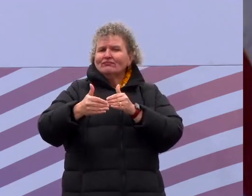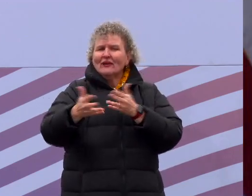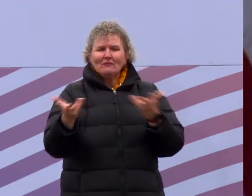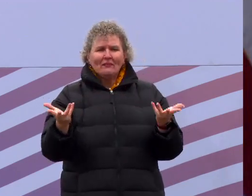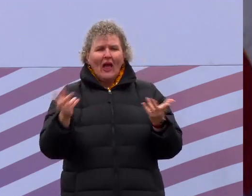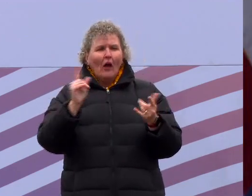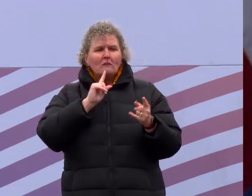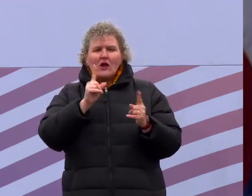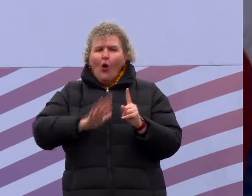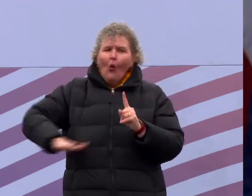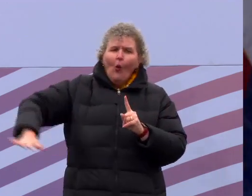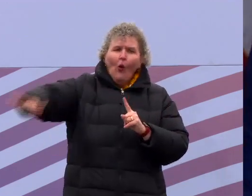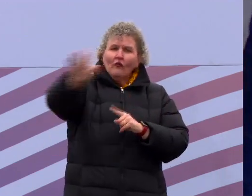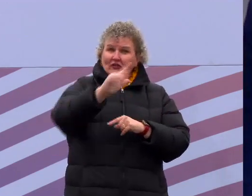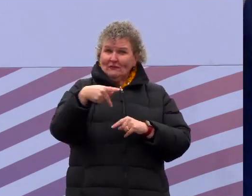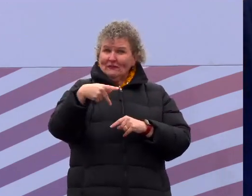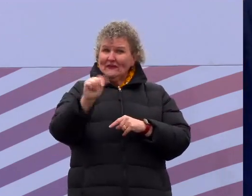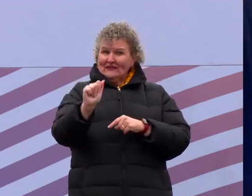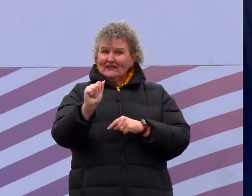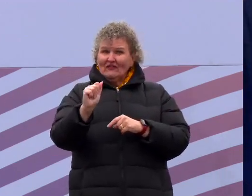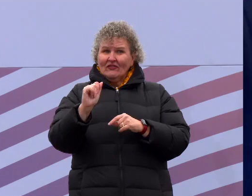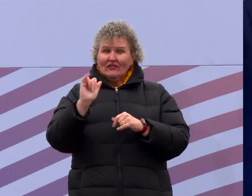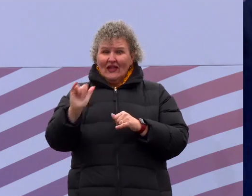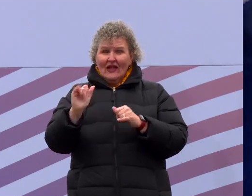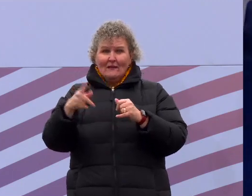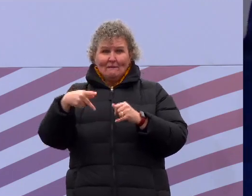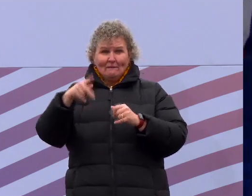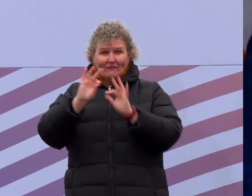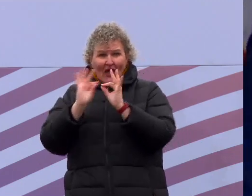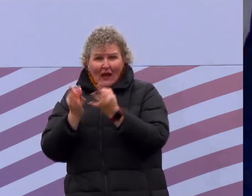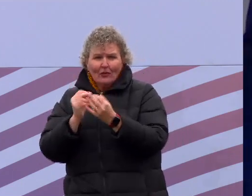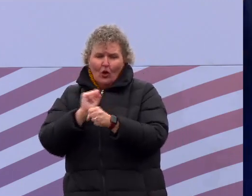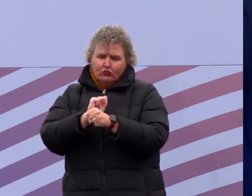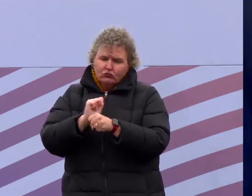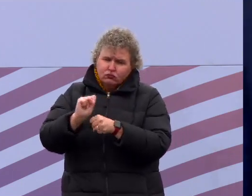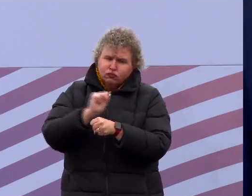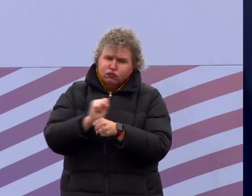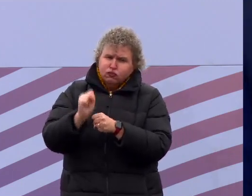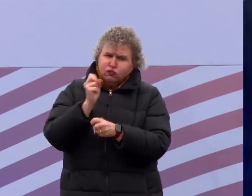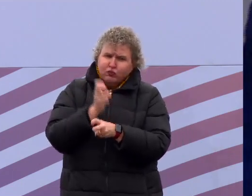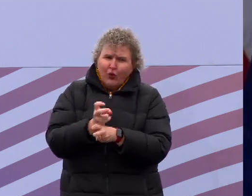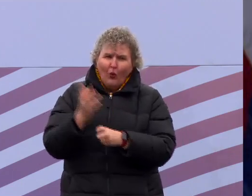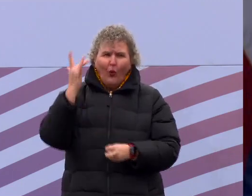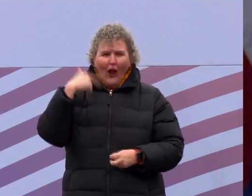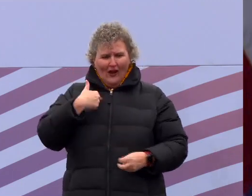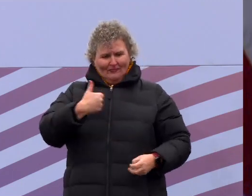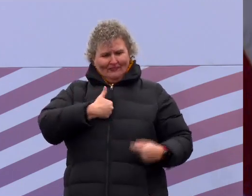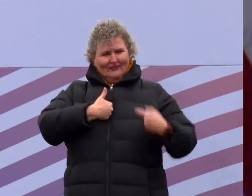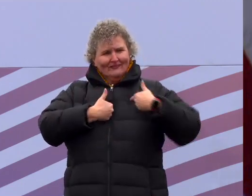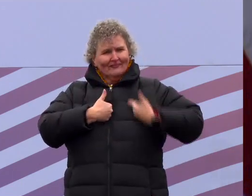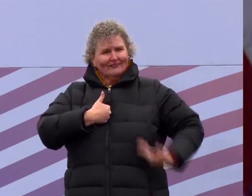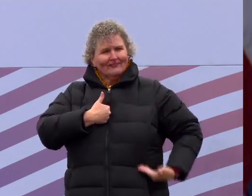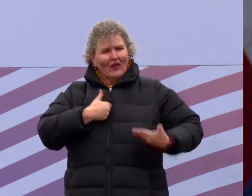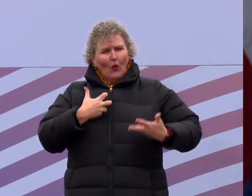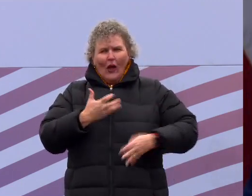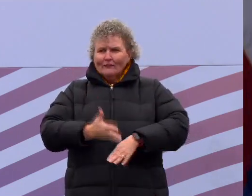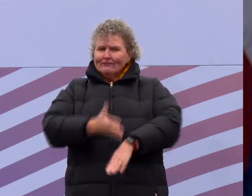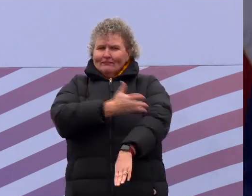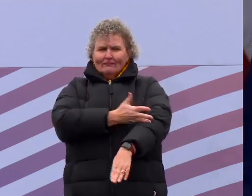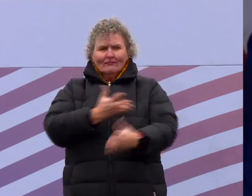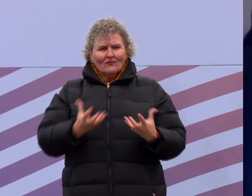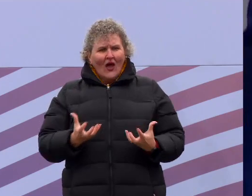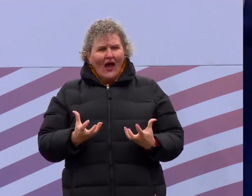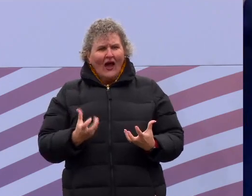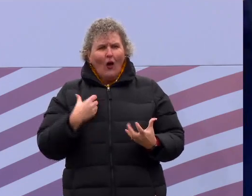commonwealth. Hardworking families across Pennsylvania fighting to give themselves and their children a brighter future. Their